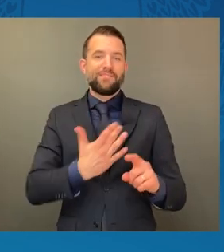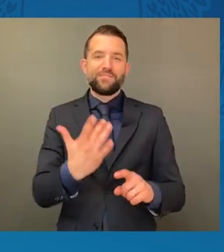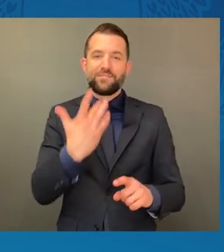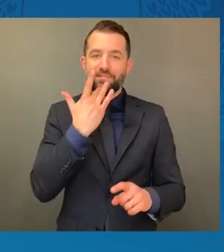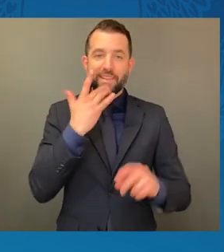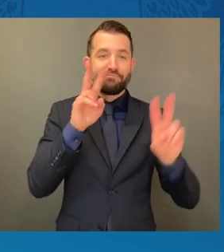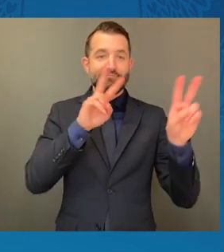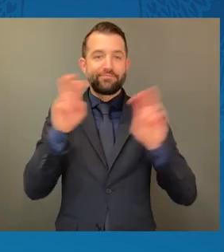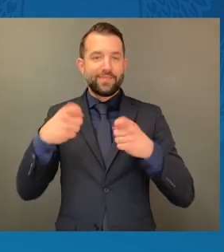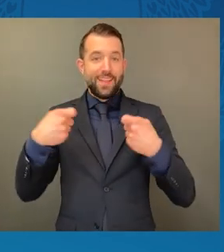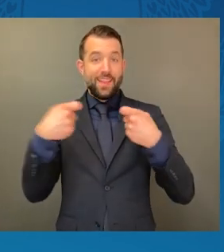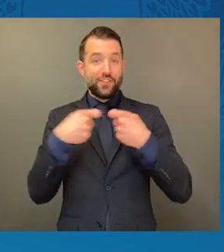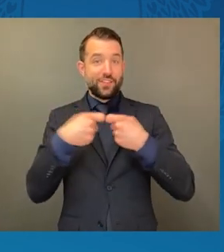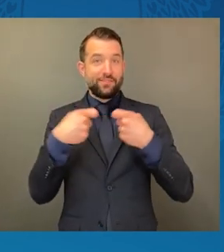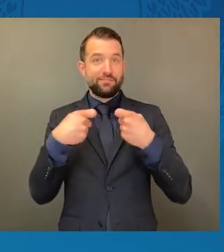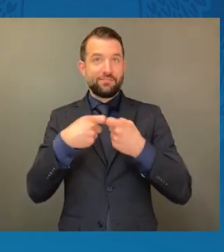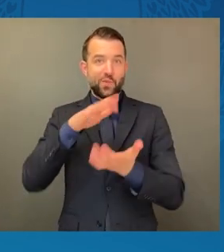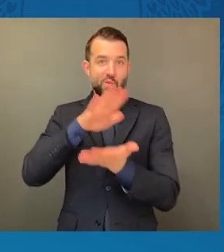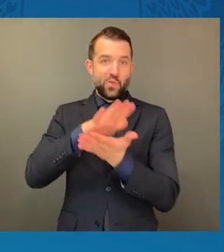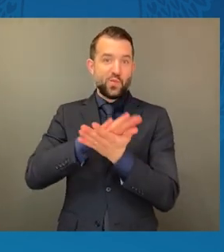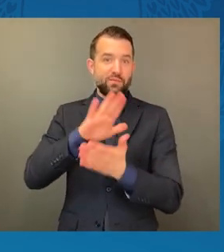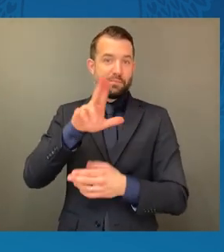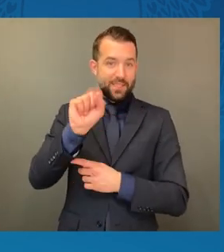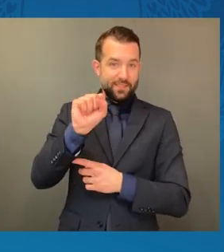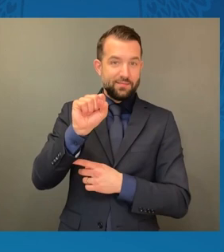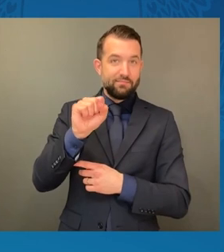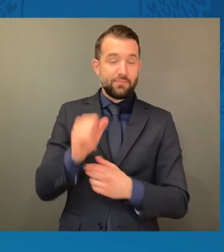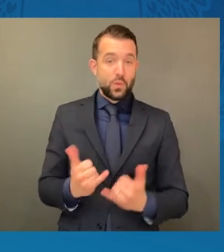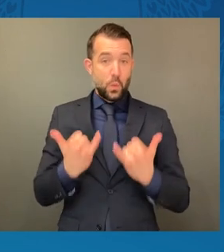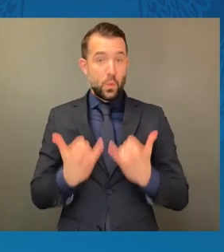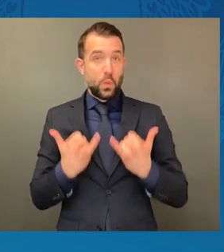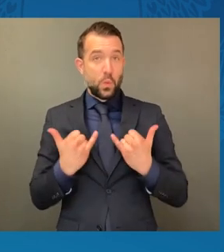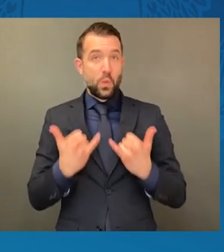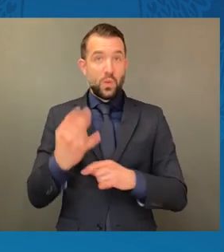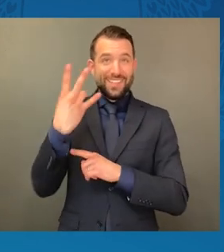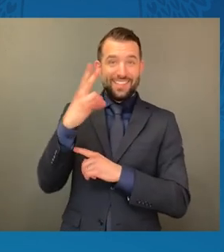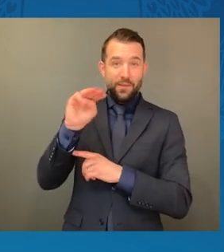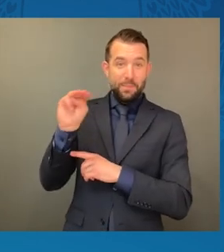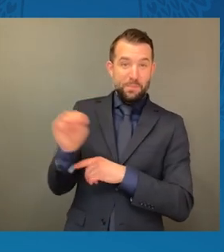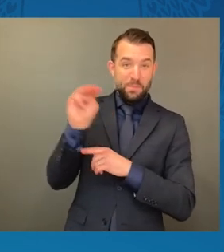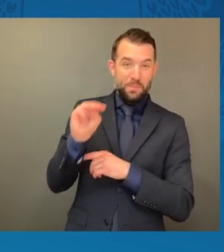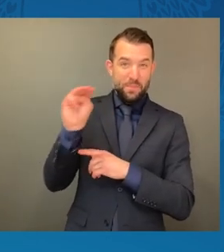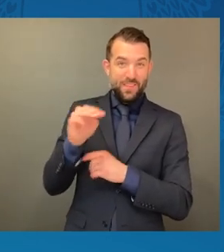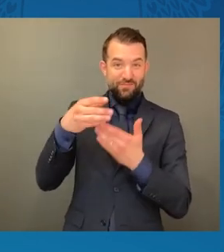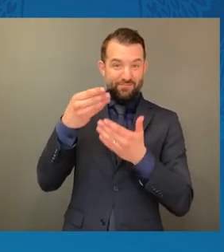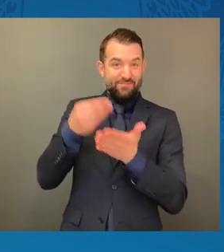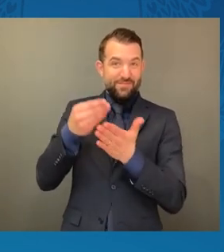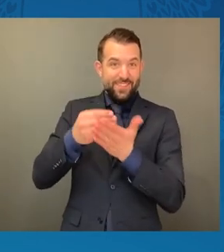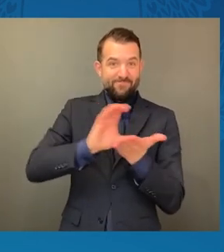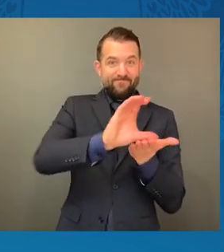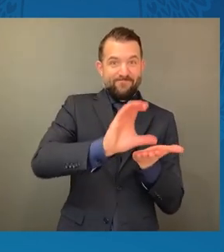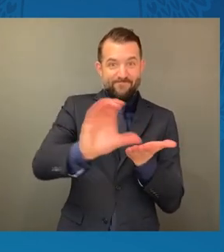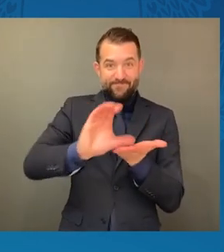buses. Today, $17 million in grants will complement the $5 billion for clean